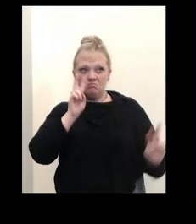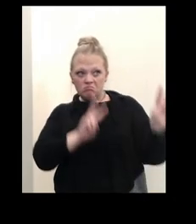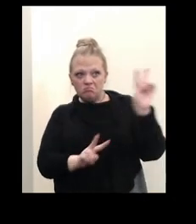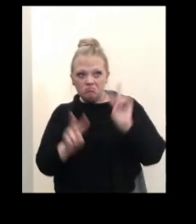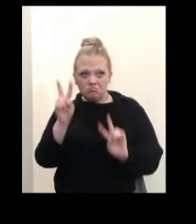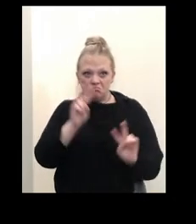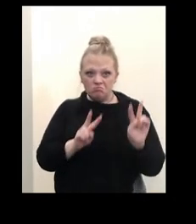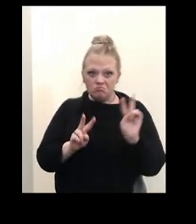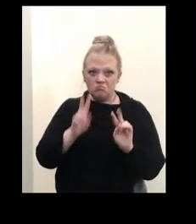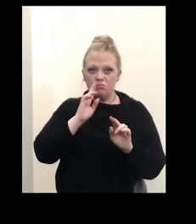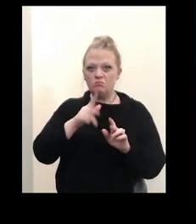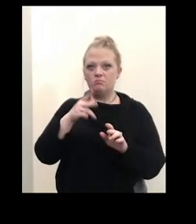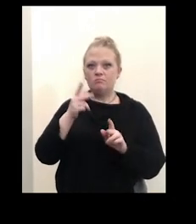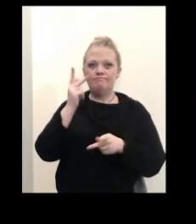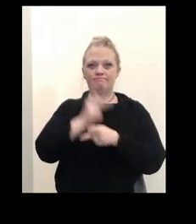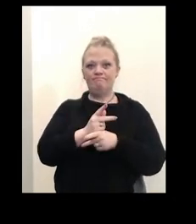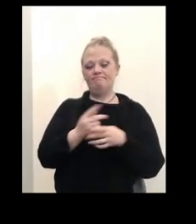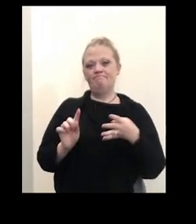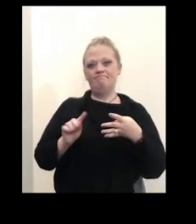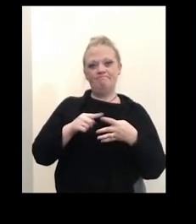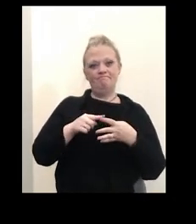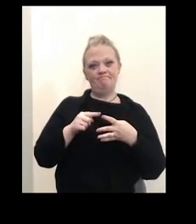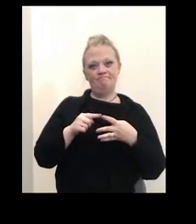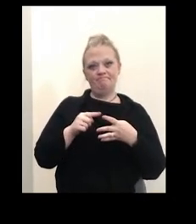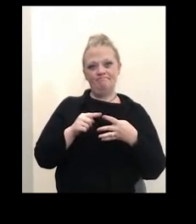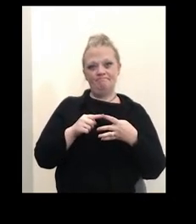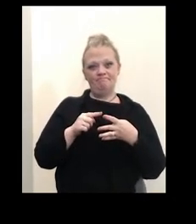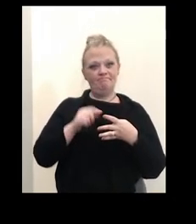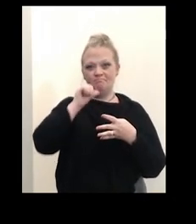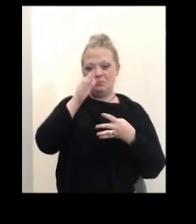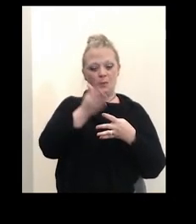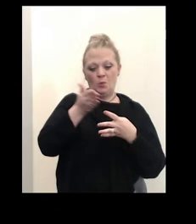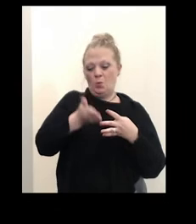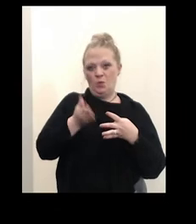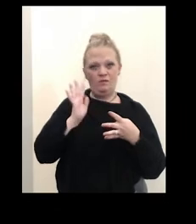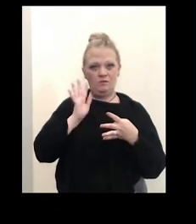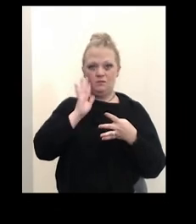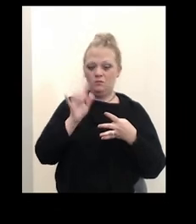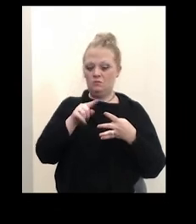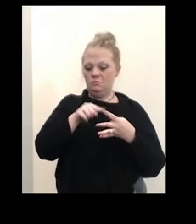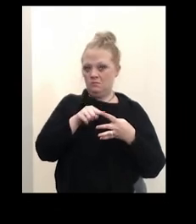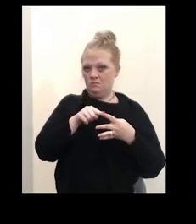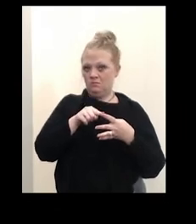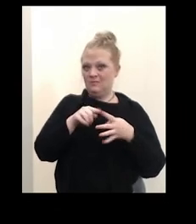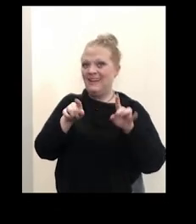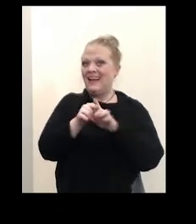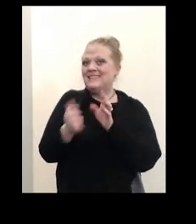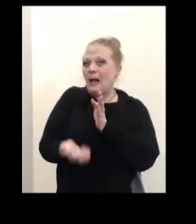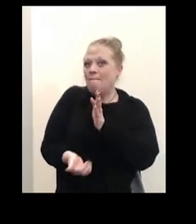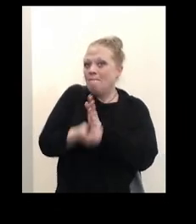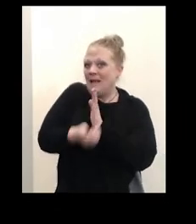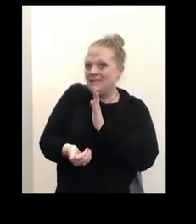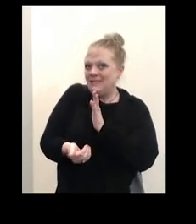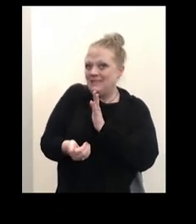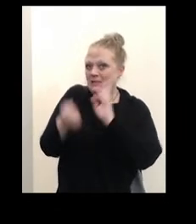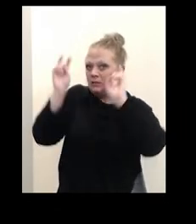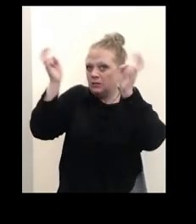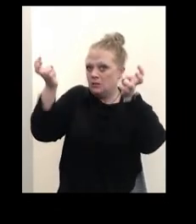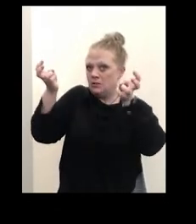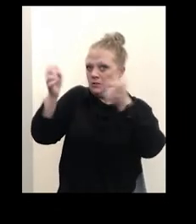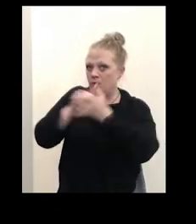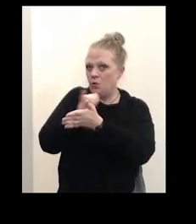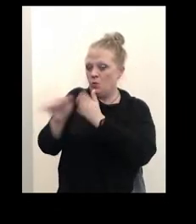staying in phase one. So Erie County will remain in phase one as amended by New York State. I have to say as amended because, of course,